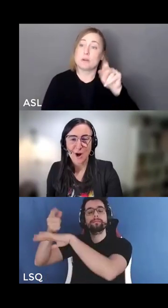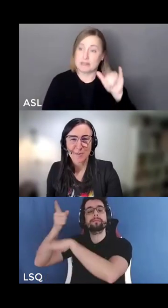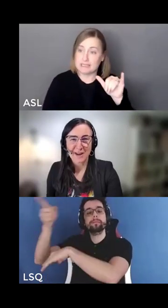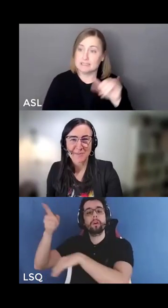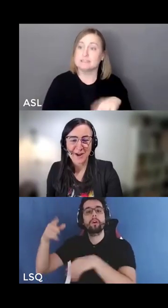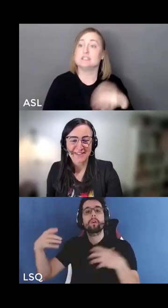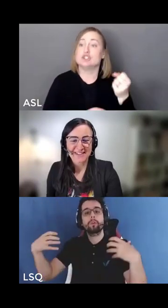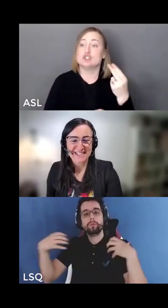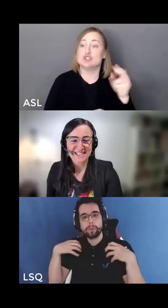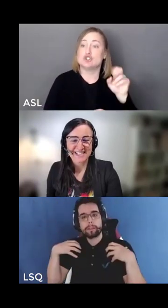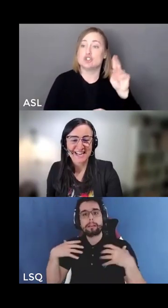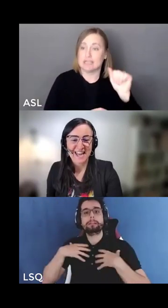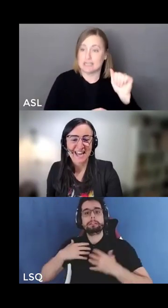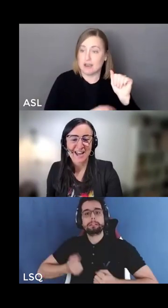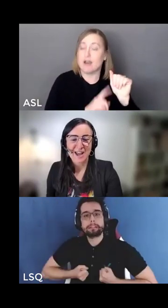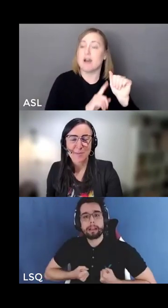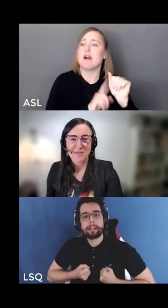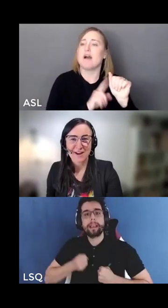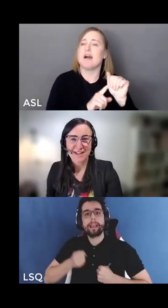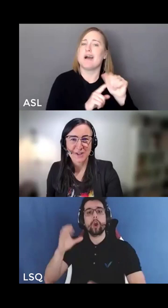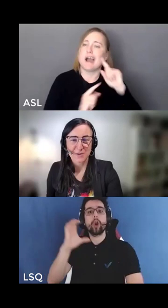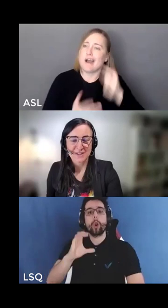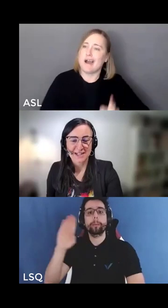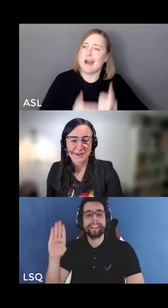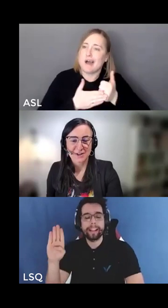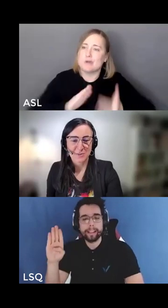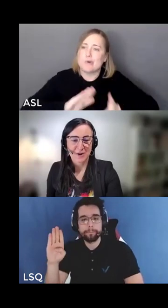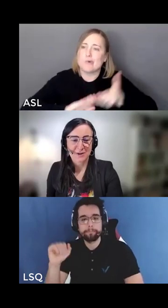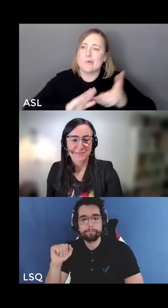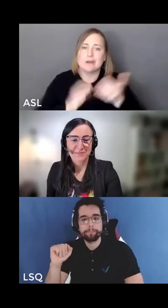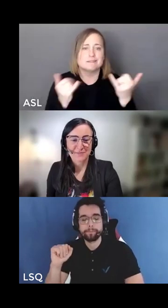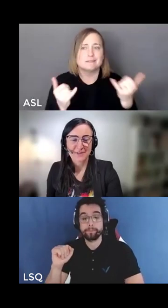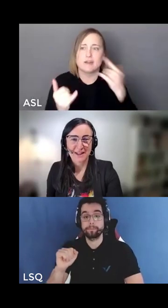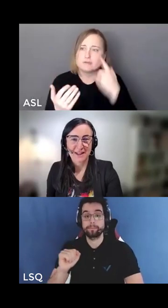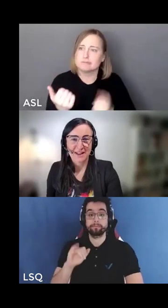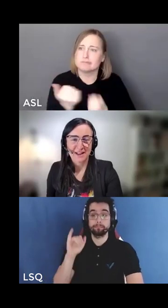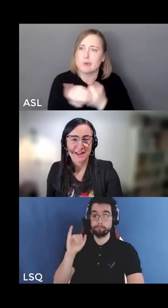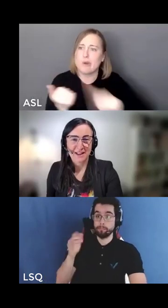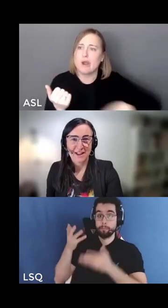who are operating behind the scenes today and providing us all with technical support.